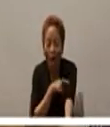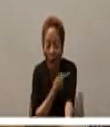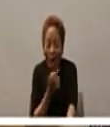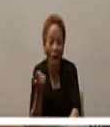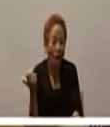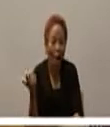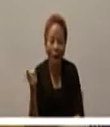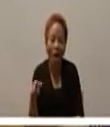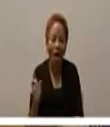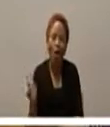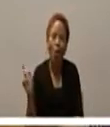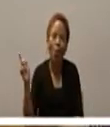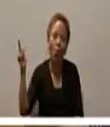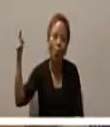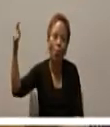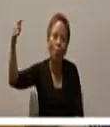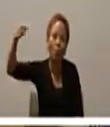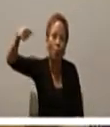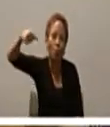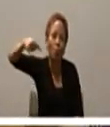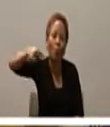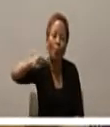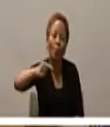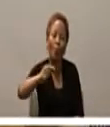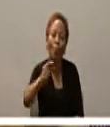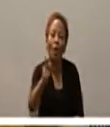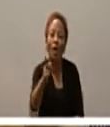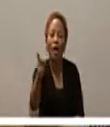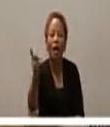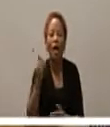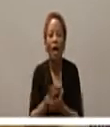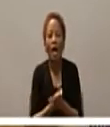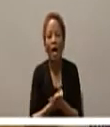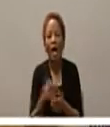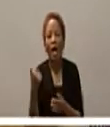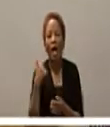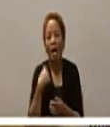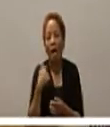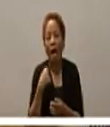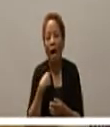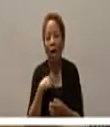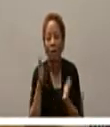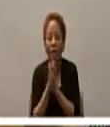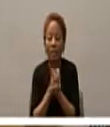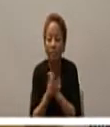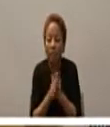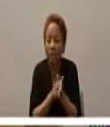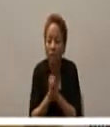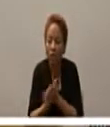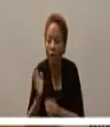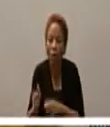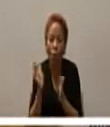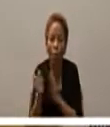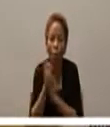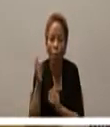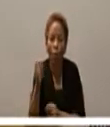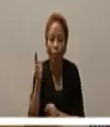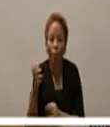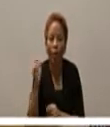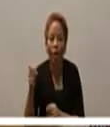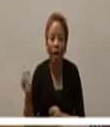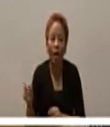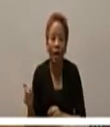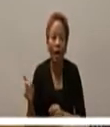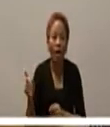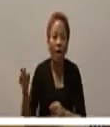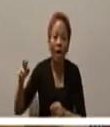and so I'm anxious I'm going as quickly as I possibly can as I'm